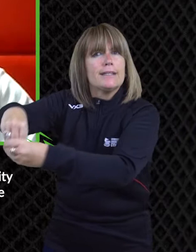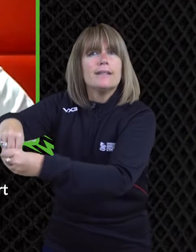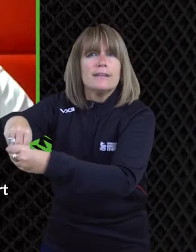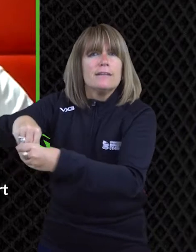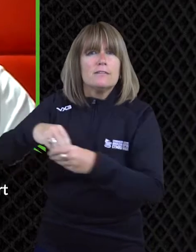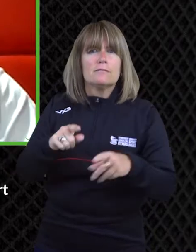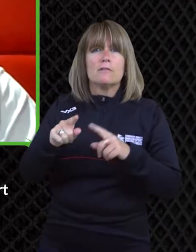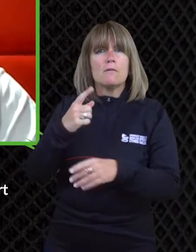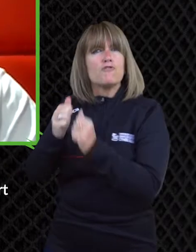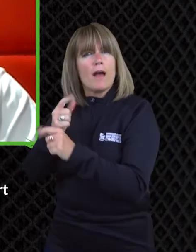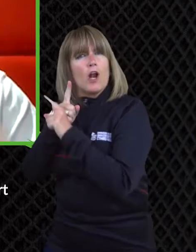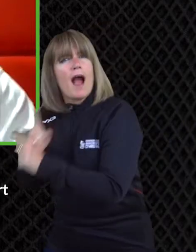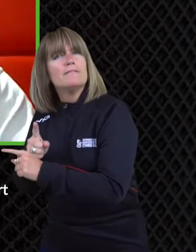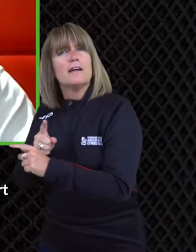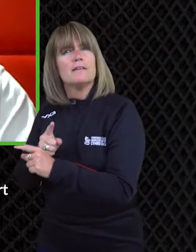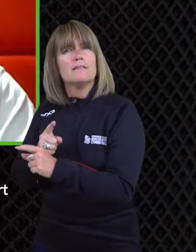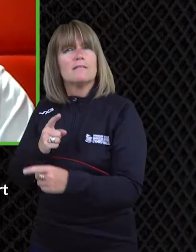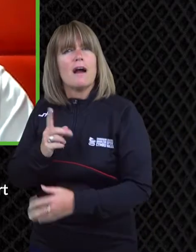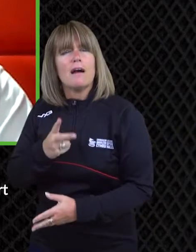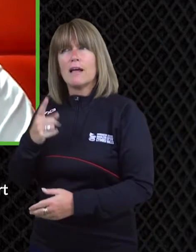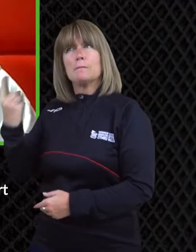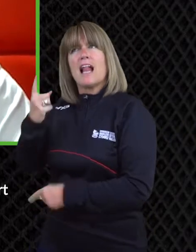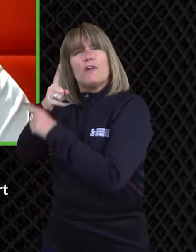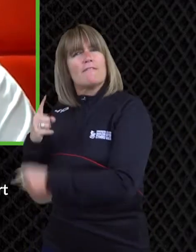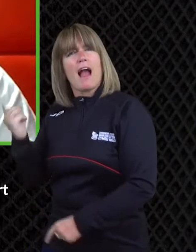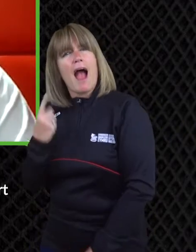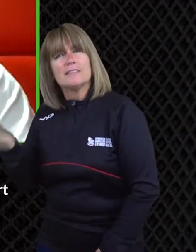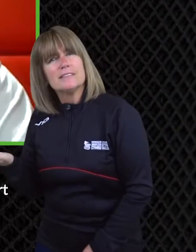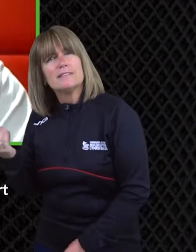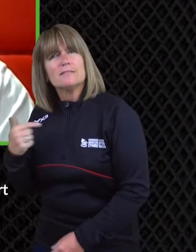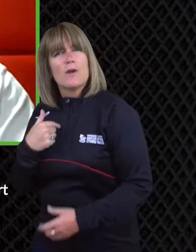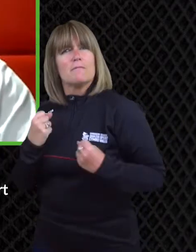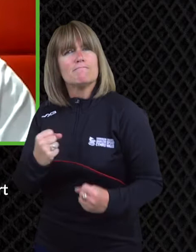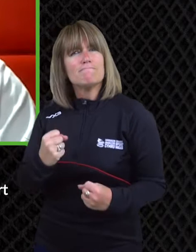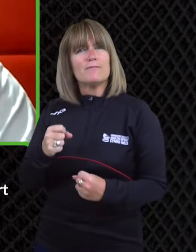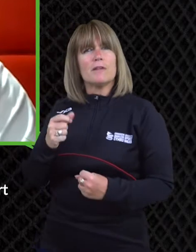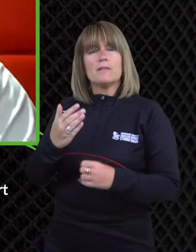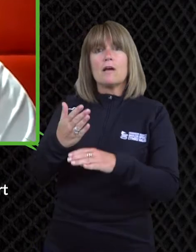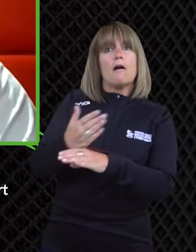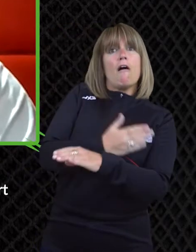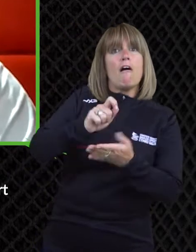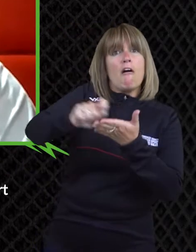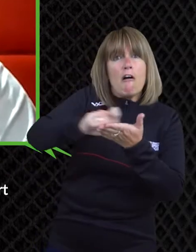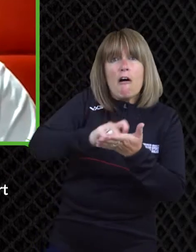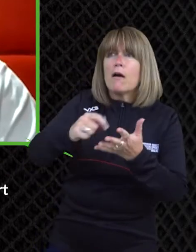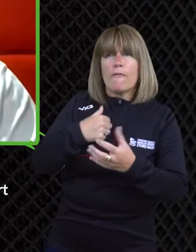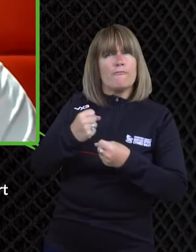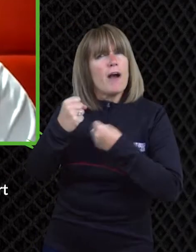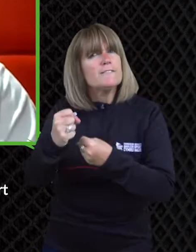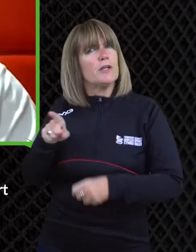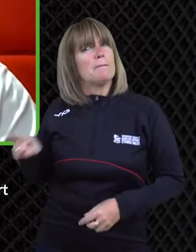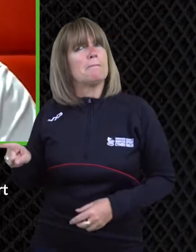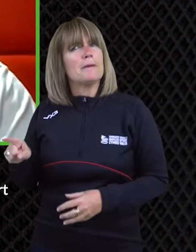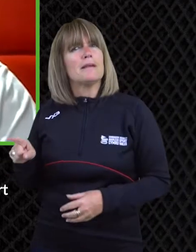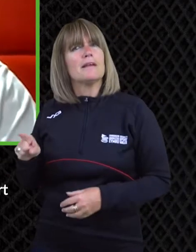media and i always try and look after my brother because often he can't look after himself um really so i've been before